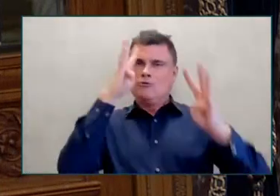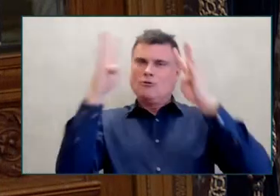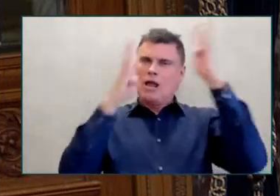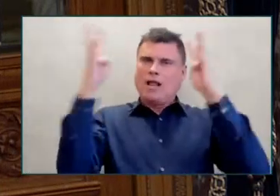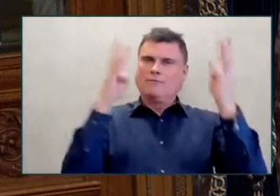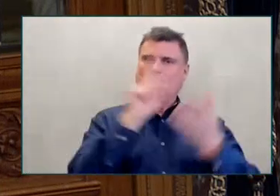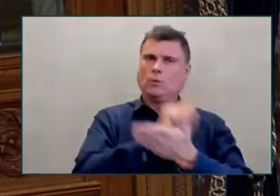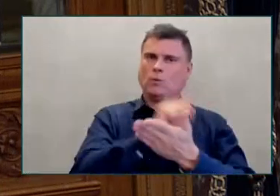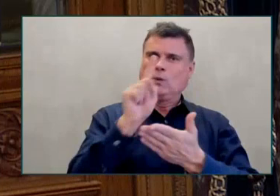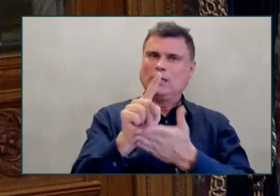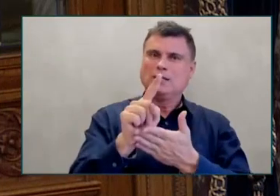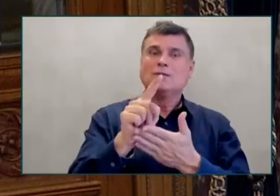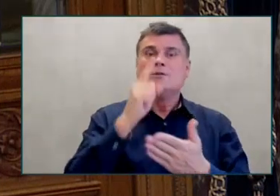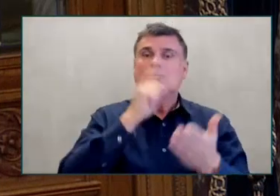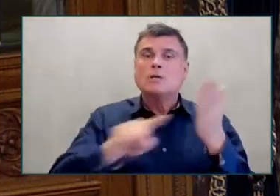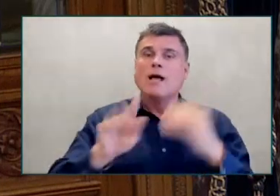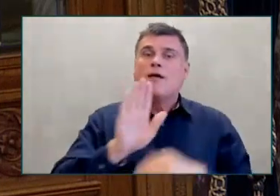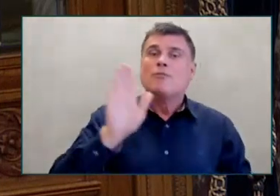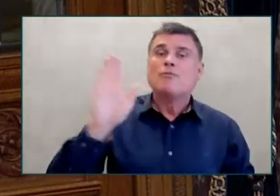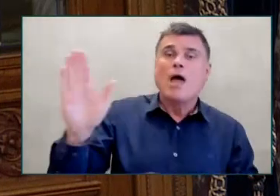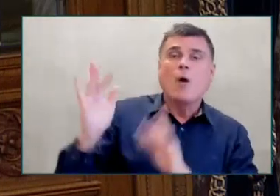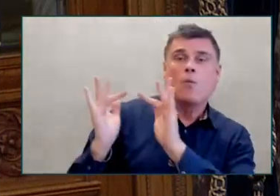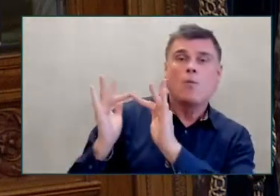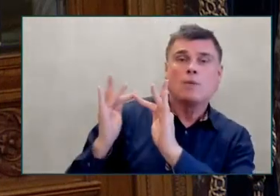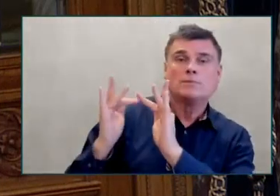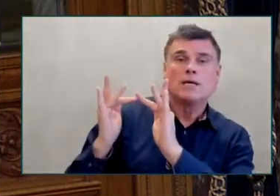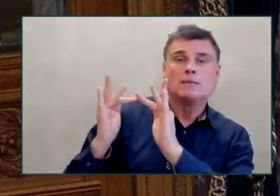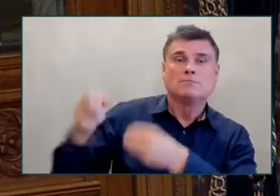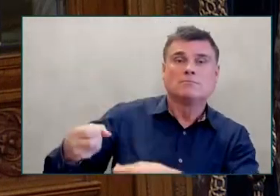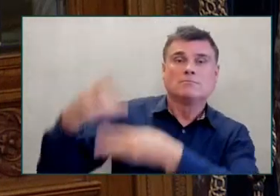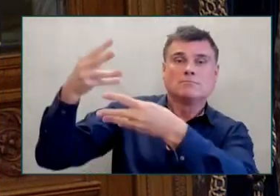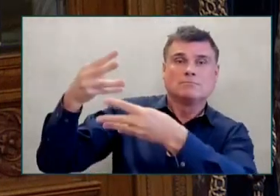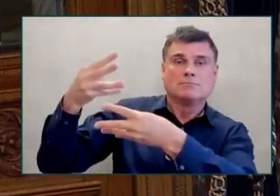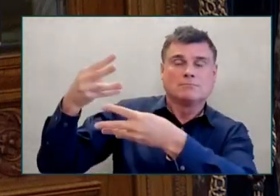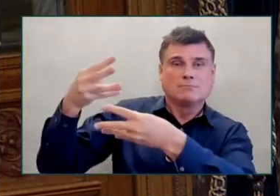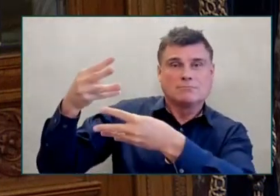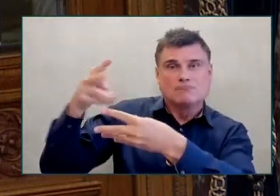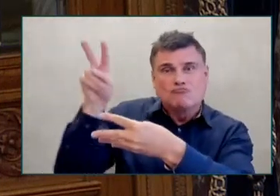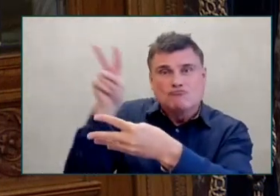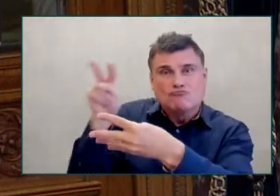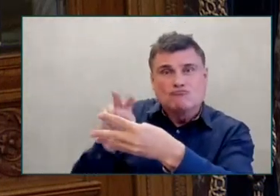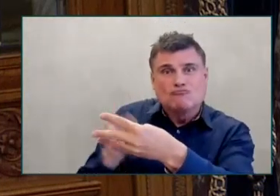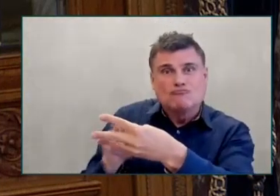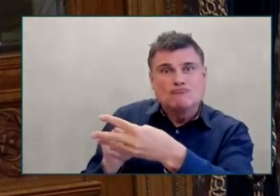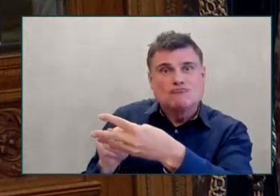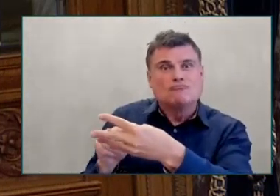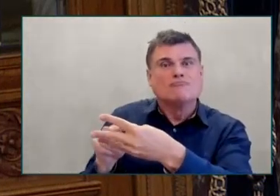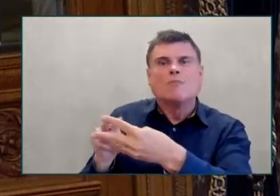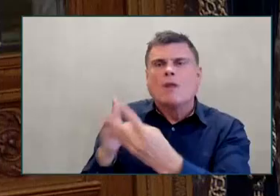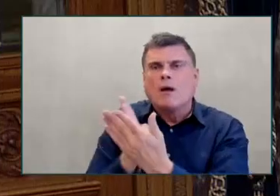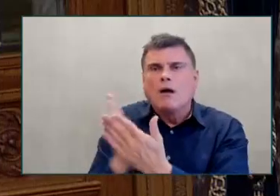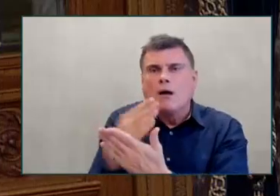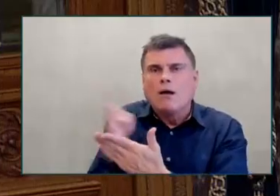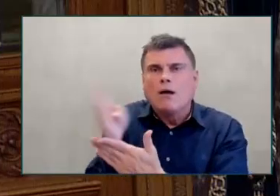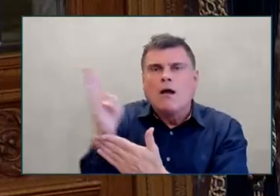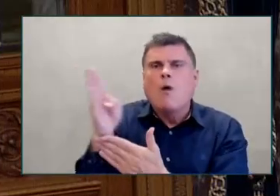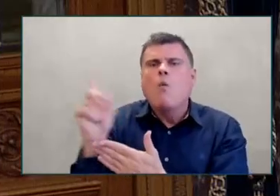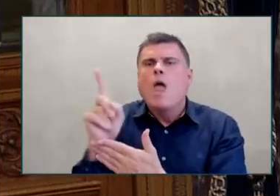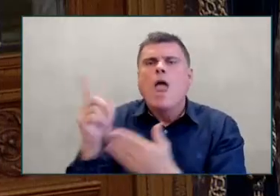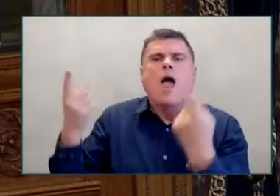you to identify local creators in your region. And I encourage everyone to buy, promote, and share the work of BC's creators. Thank you. Thank